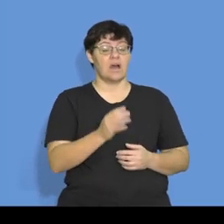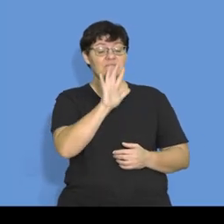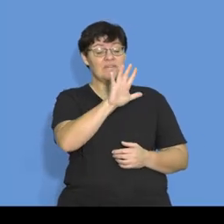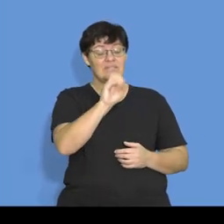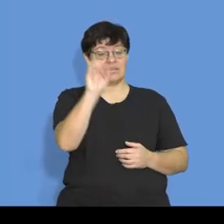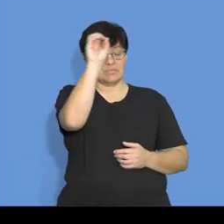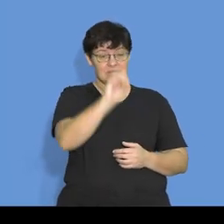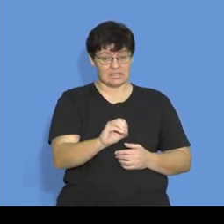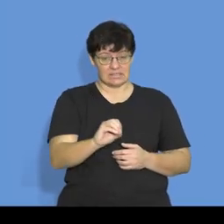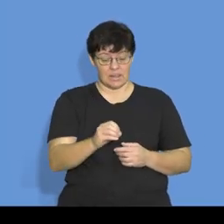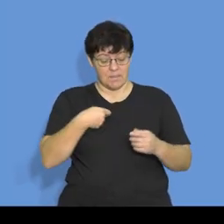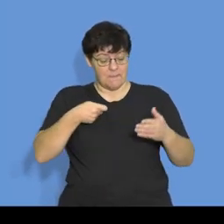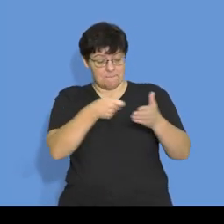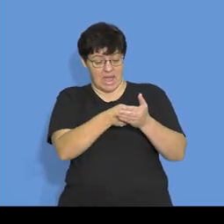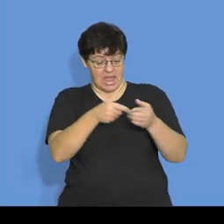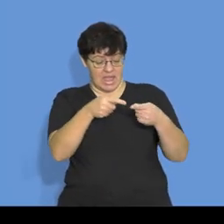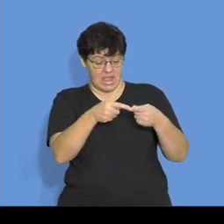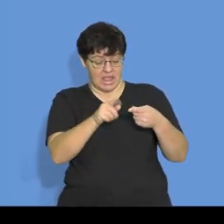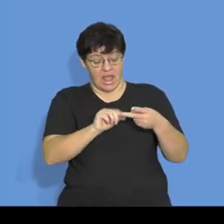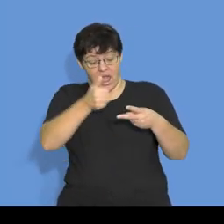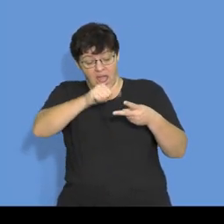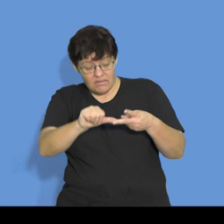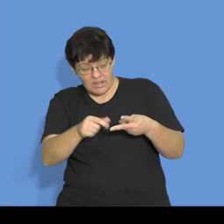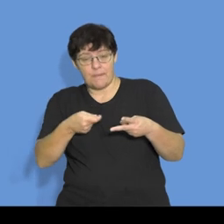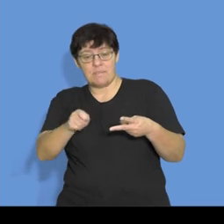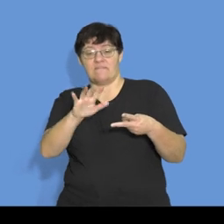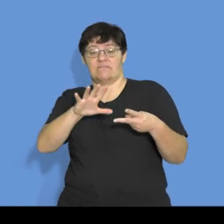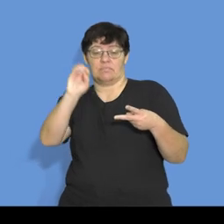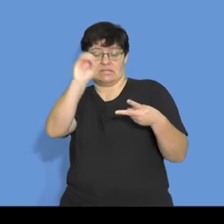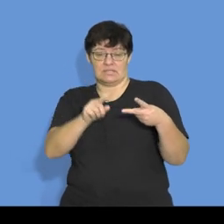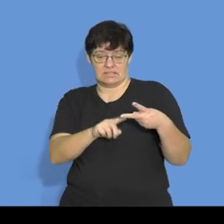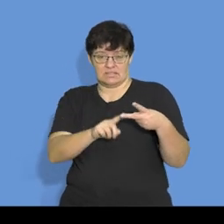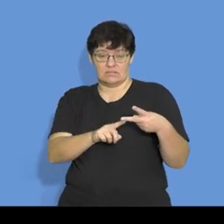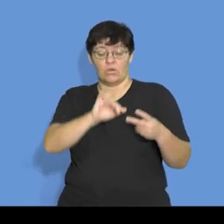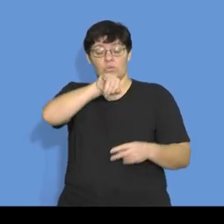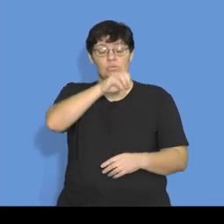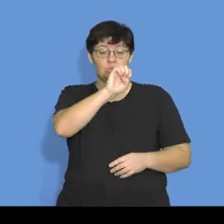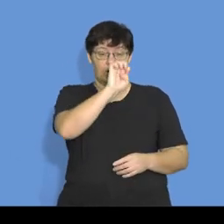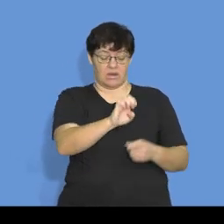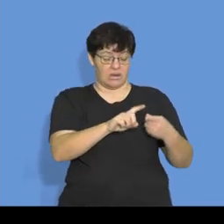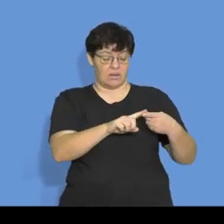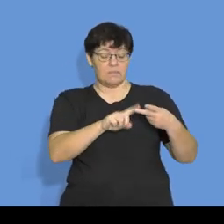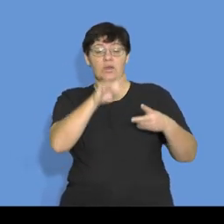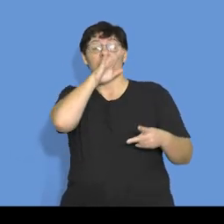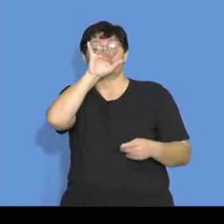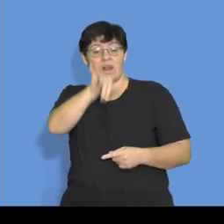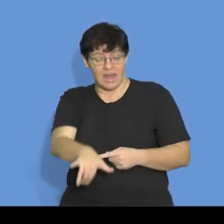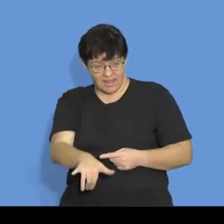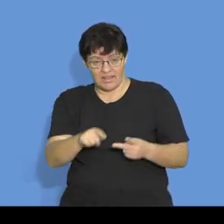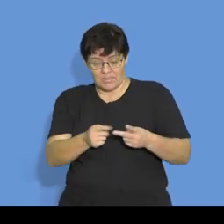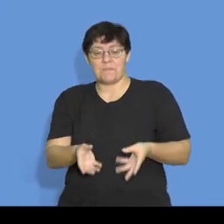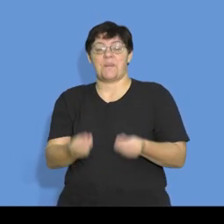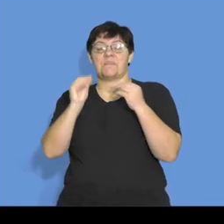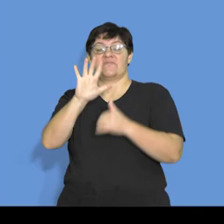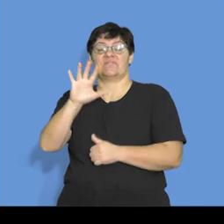me in the month after the month of sale. So in other words, June, in July, I'm going to be receiving